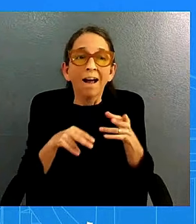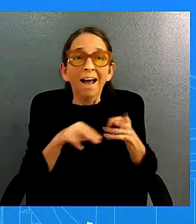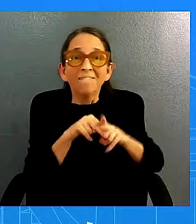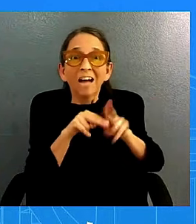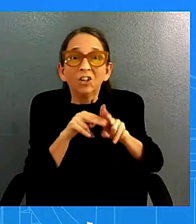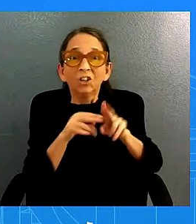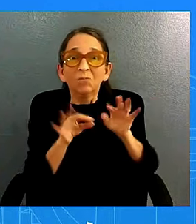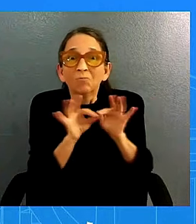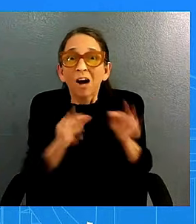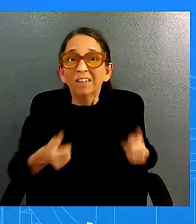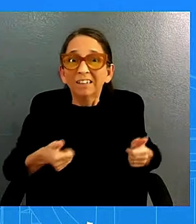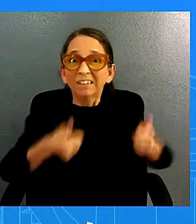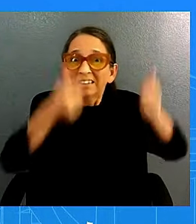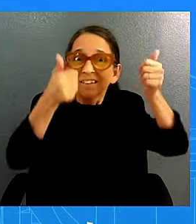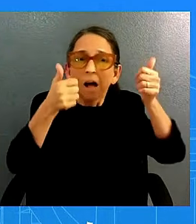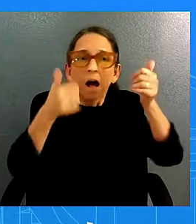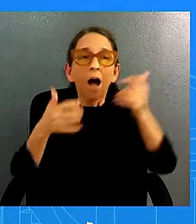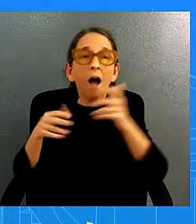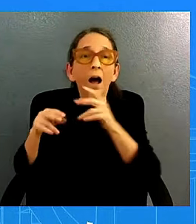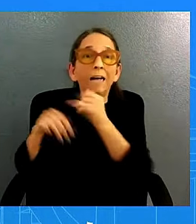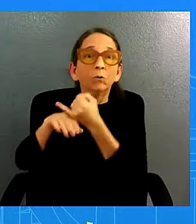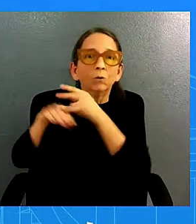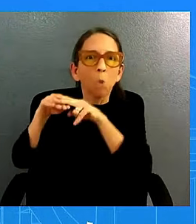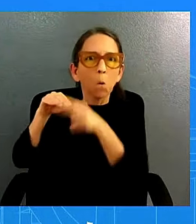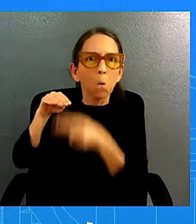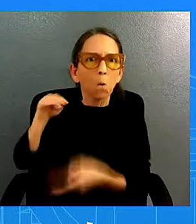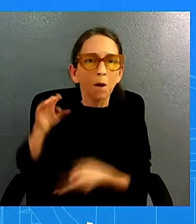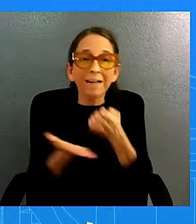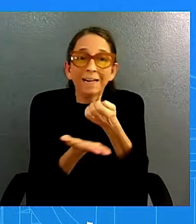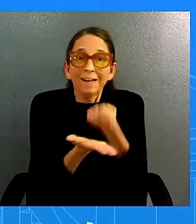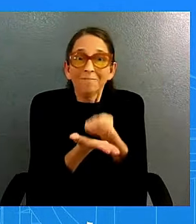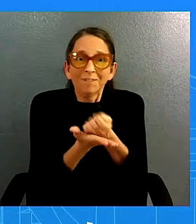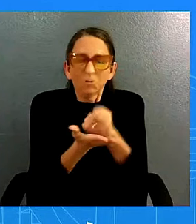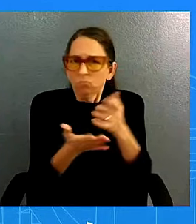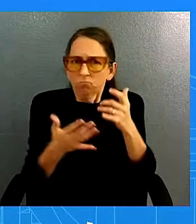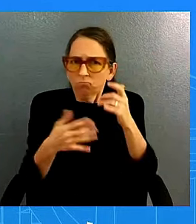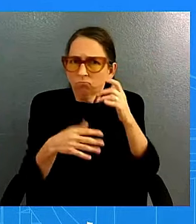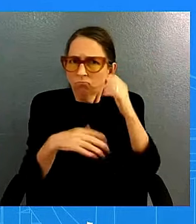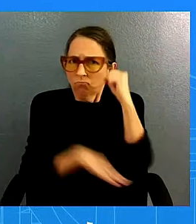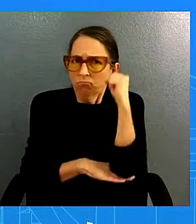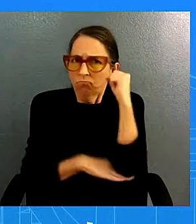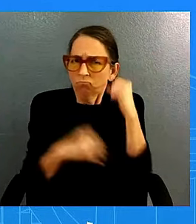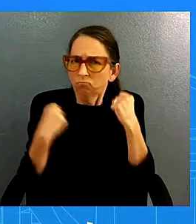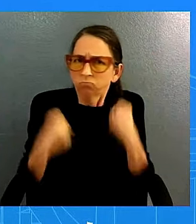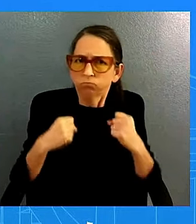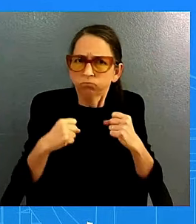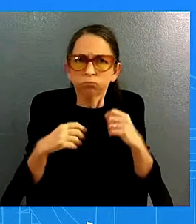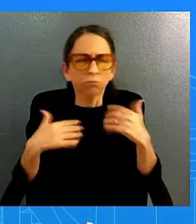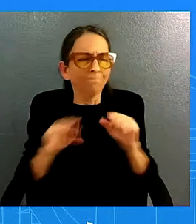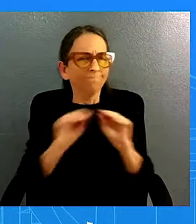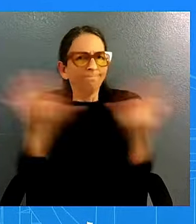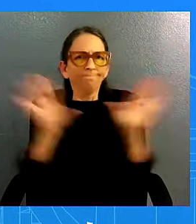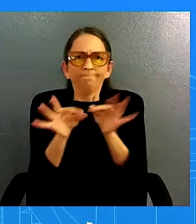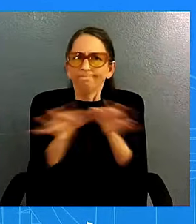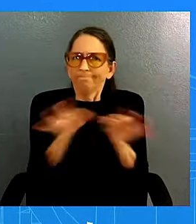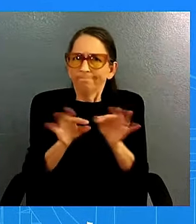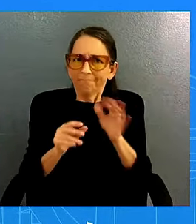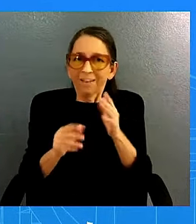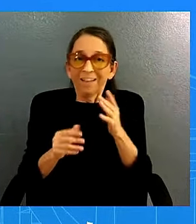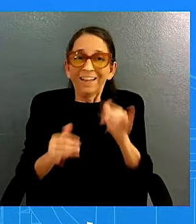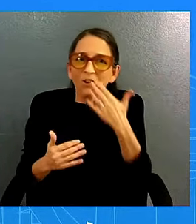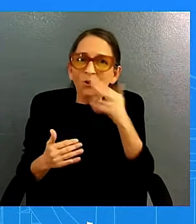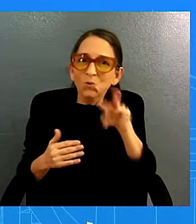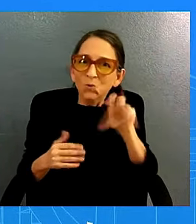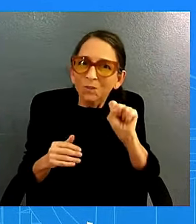as the president made clear in his remarks this is good news for the overall economy because lower